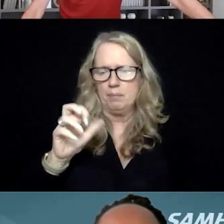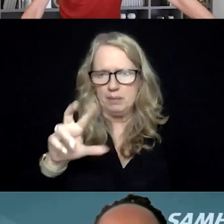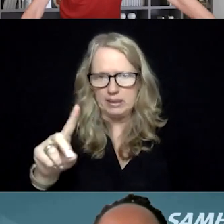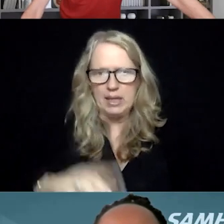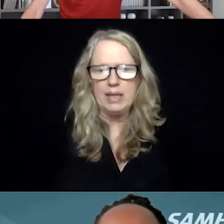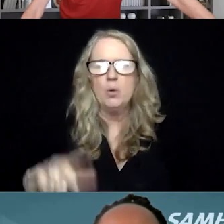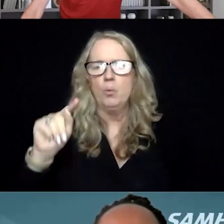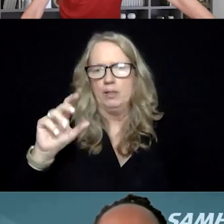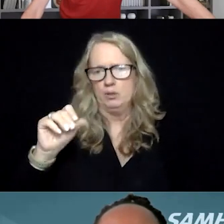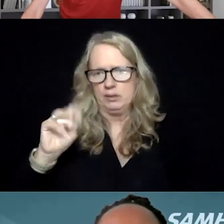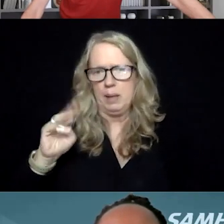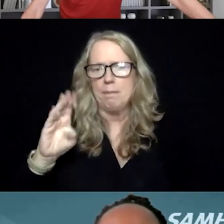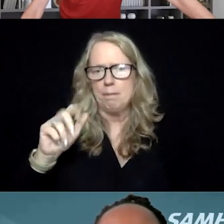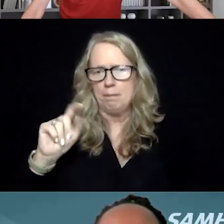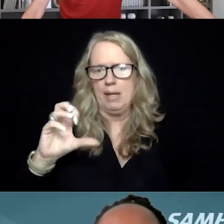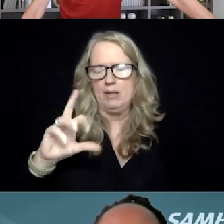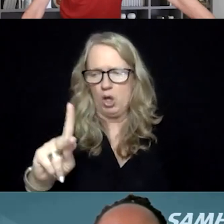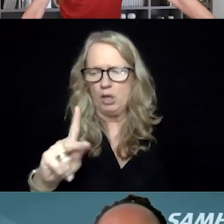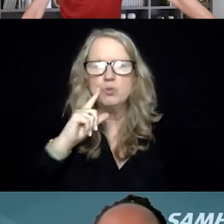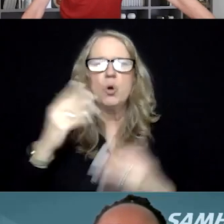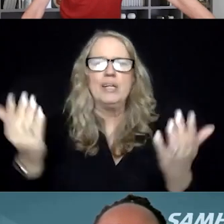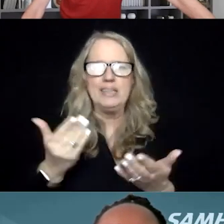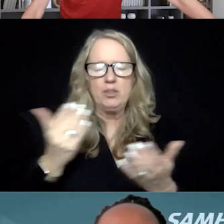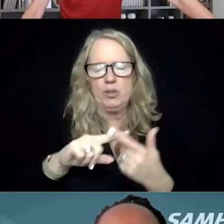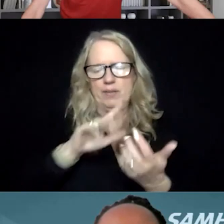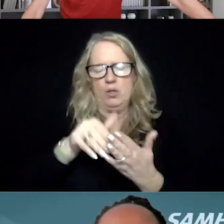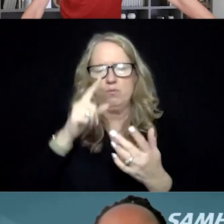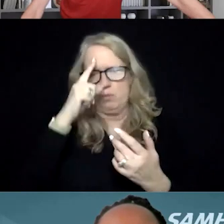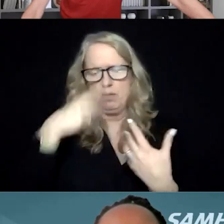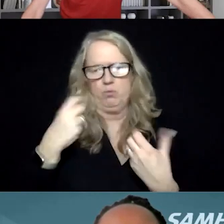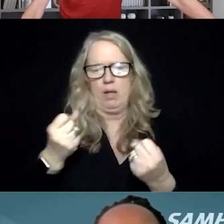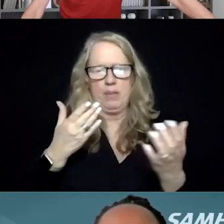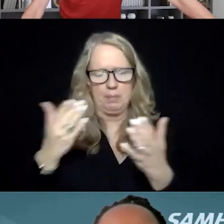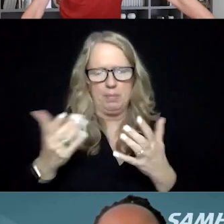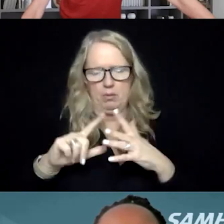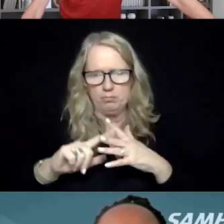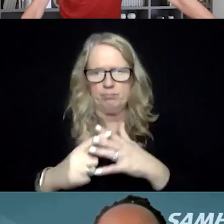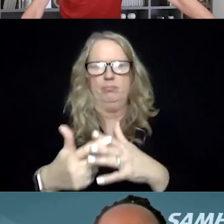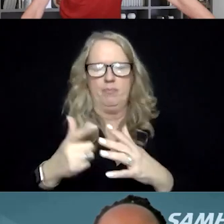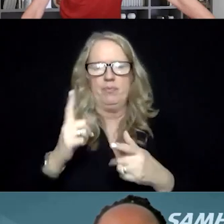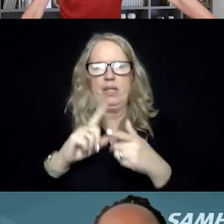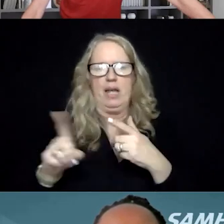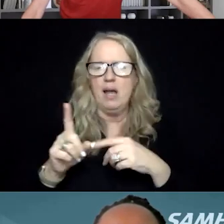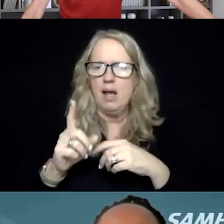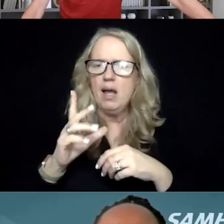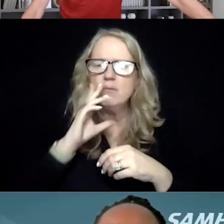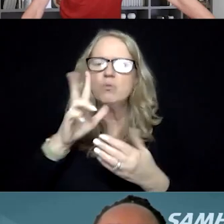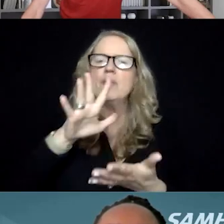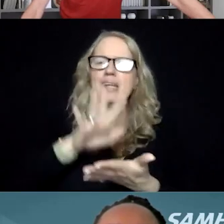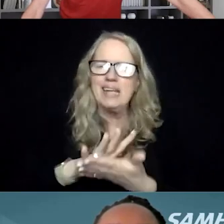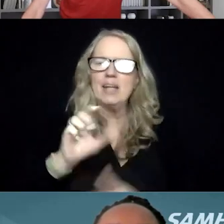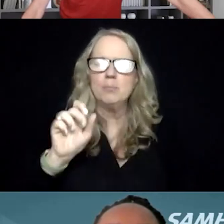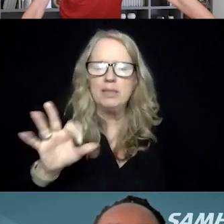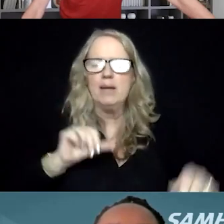Betlock is that, uh, we in the Center for Mental Health Services are, um, embarking upon a national site, the Academies of Science,